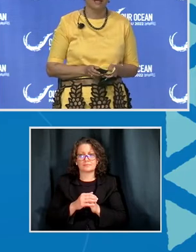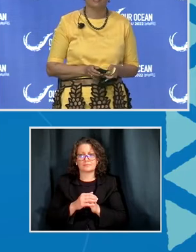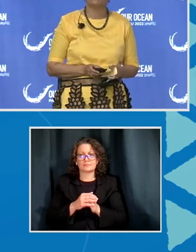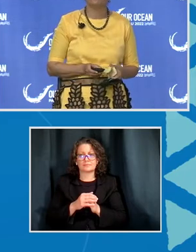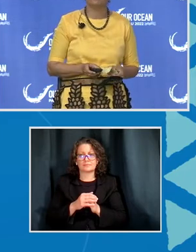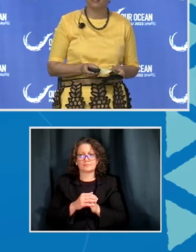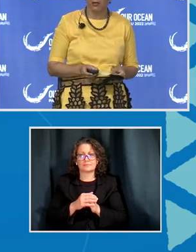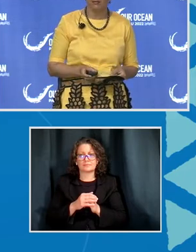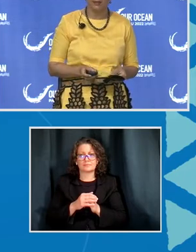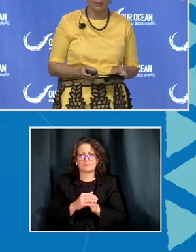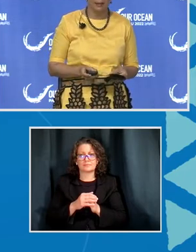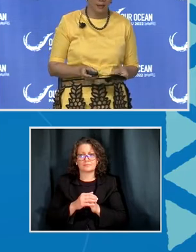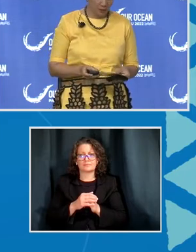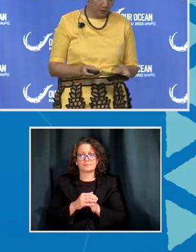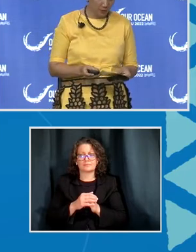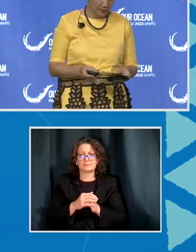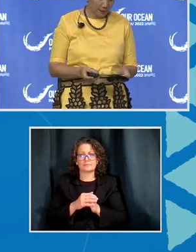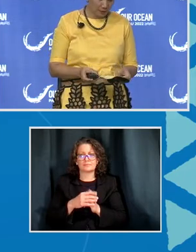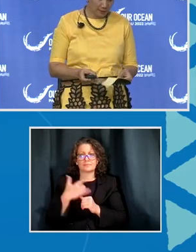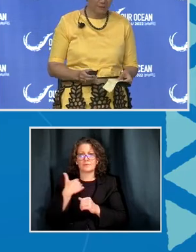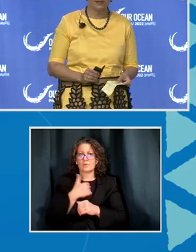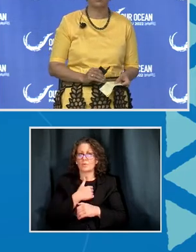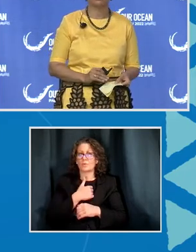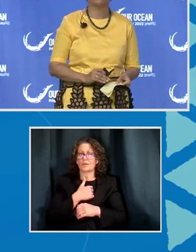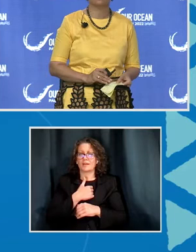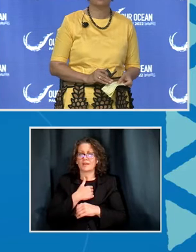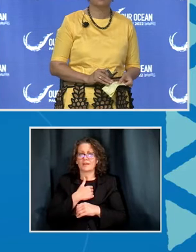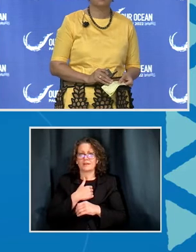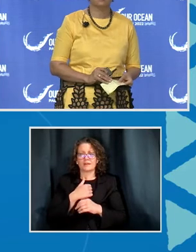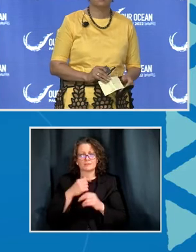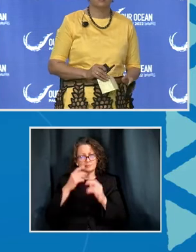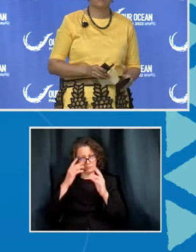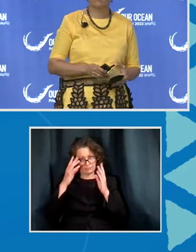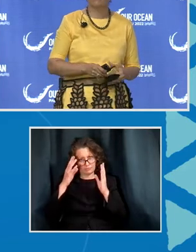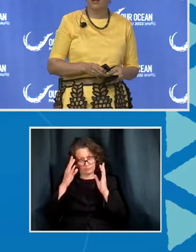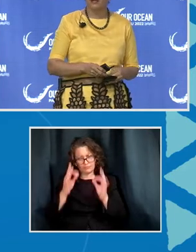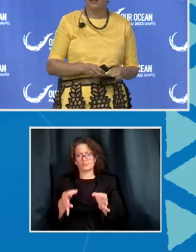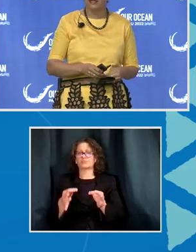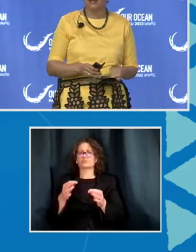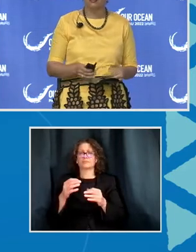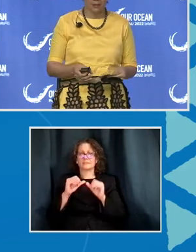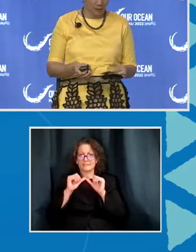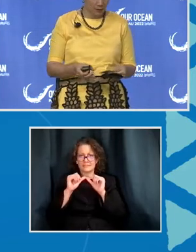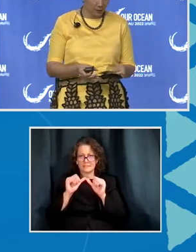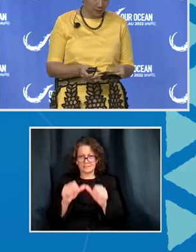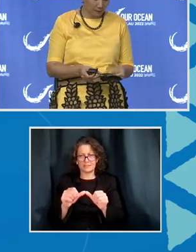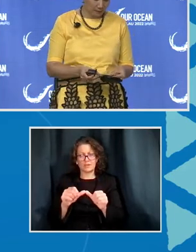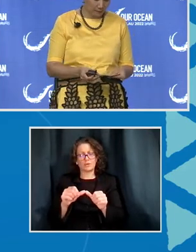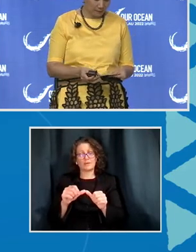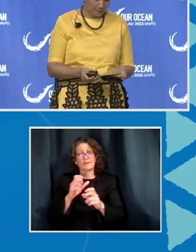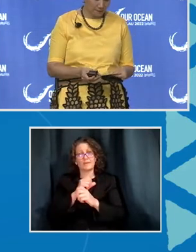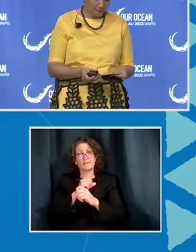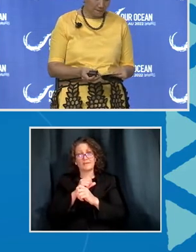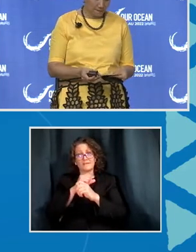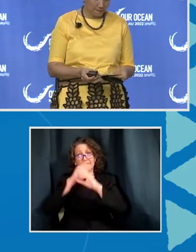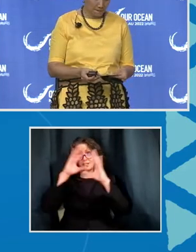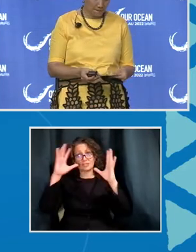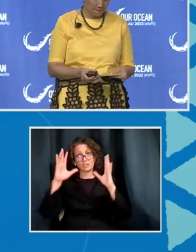And we are determined to continue this vision of our voyages that continue today.